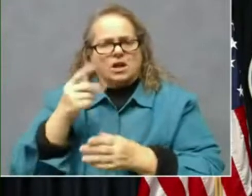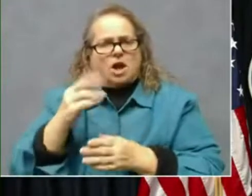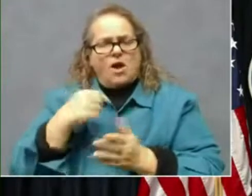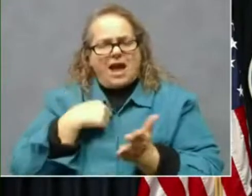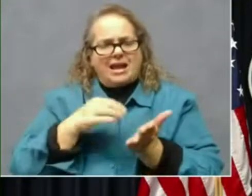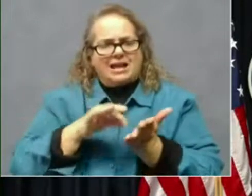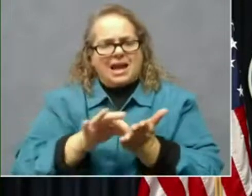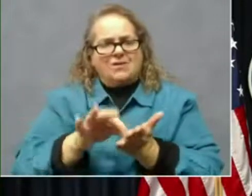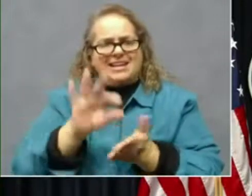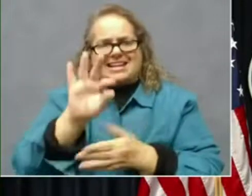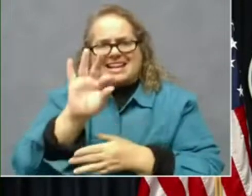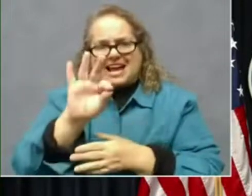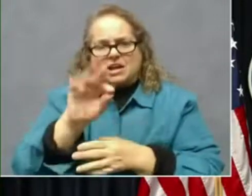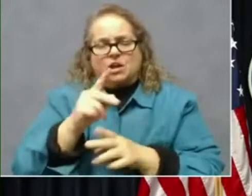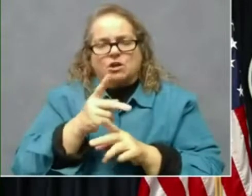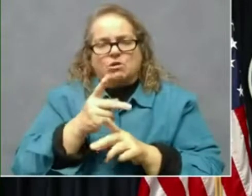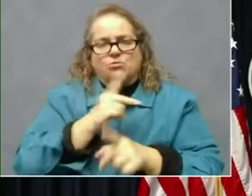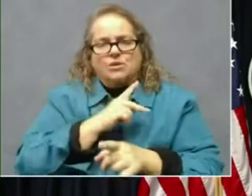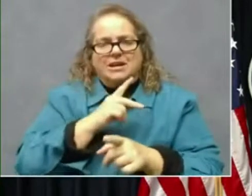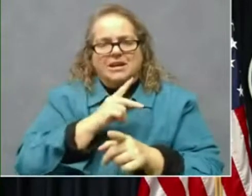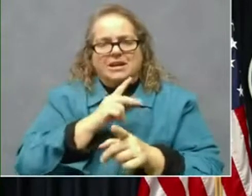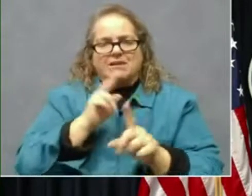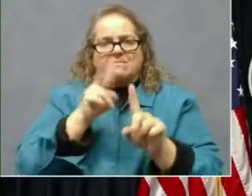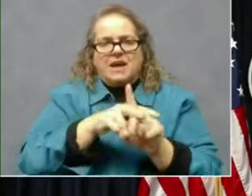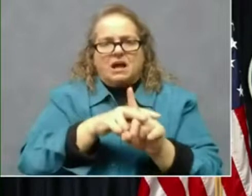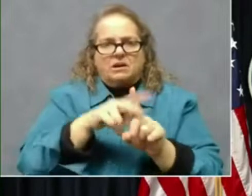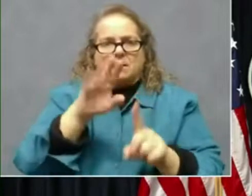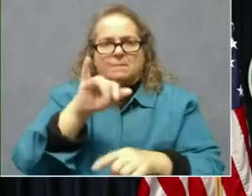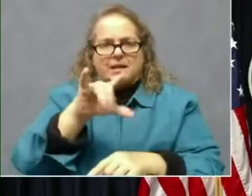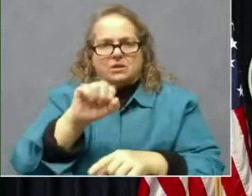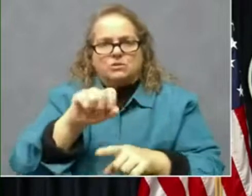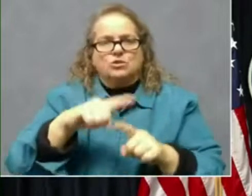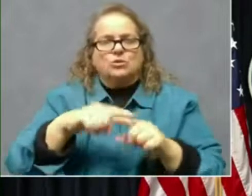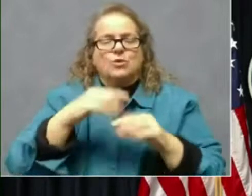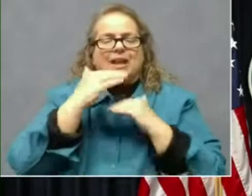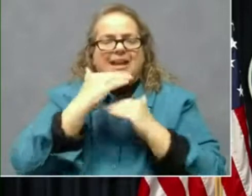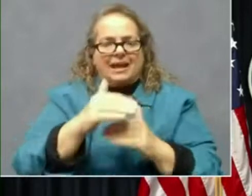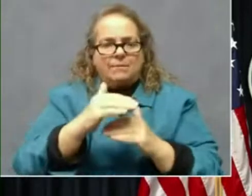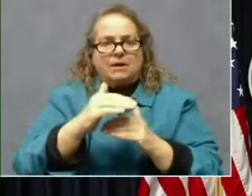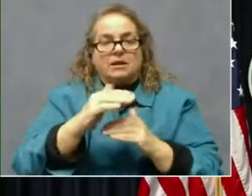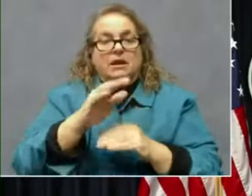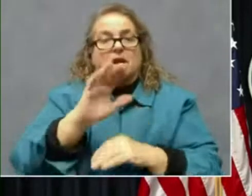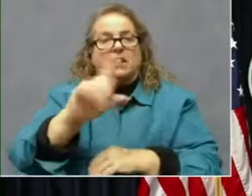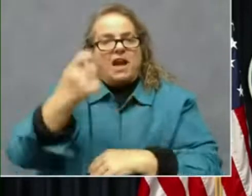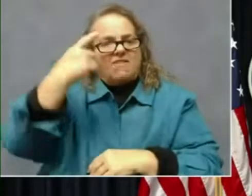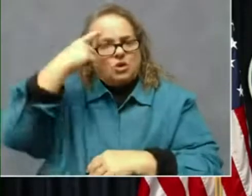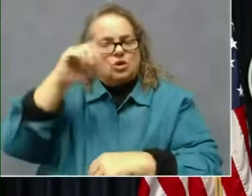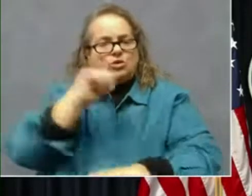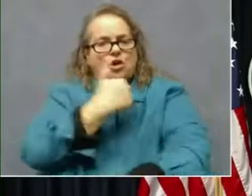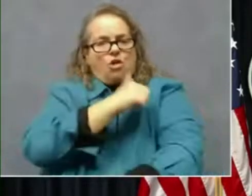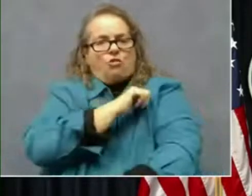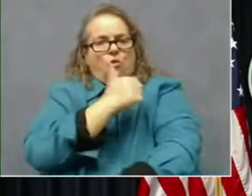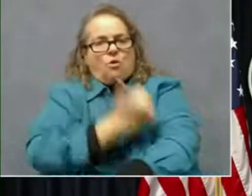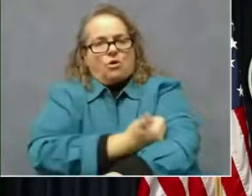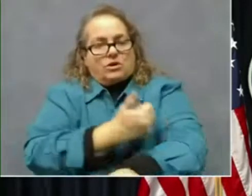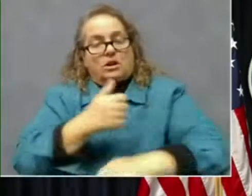-filed bills aimed at limiting executive authority with the Republican super majorities in both chambers. Is there